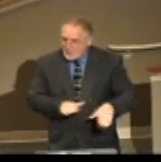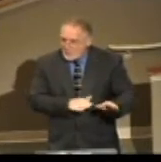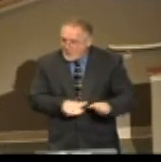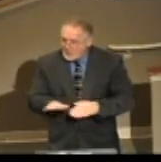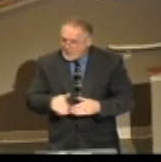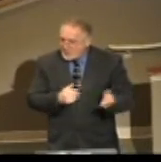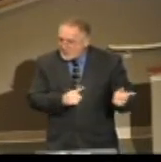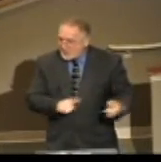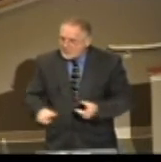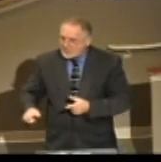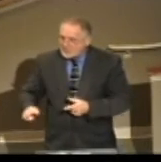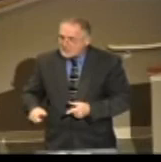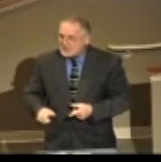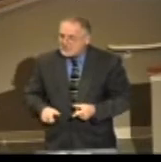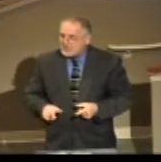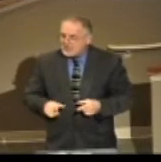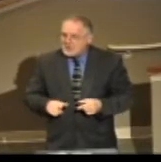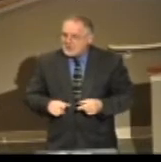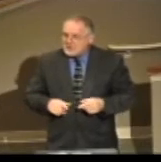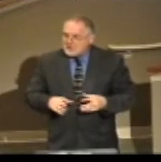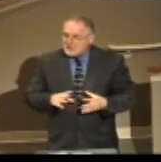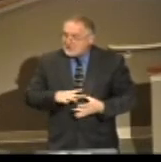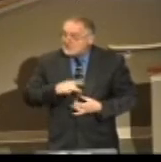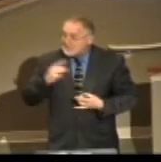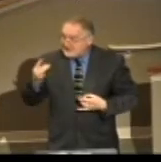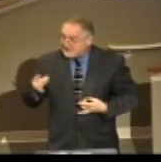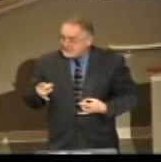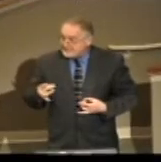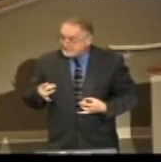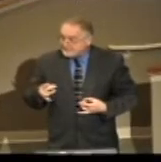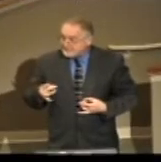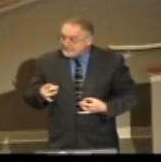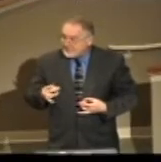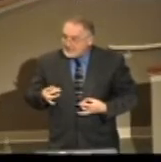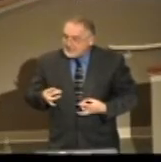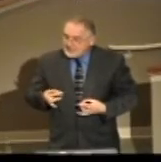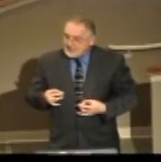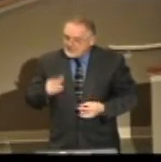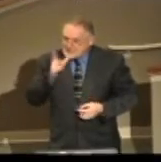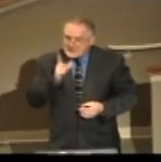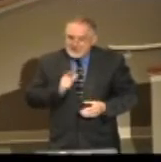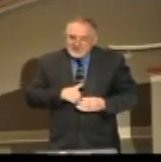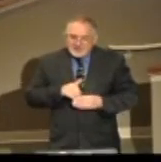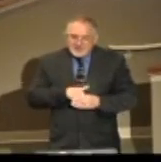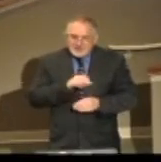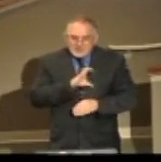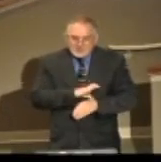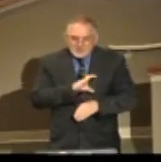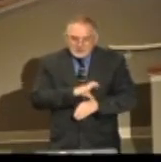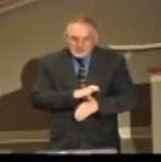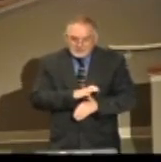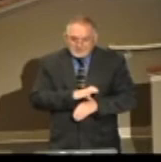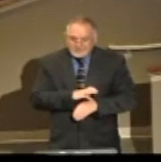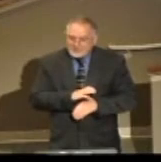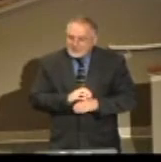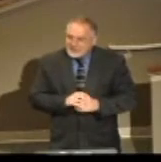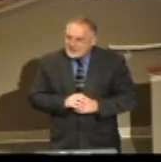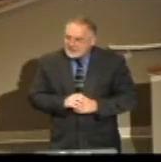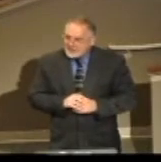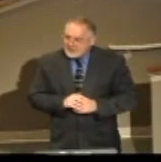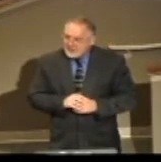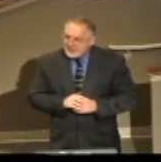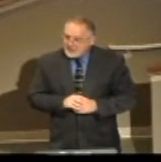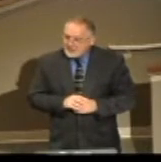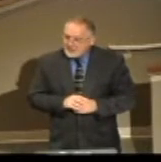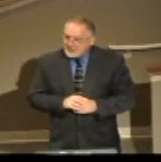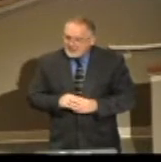condemned. Never, never condemned. A lady of this church, and I don't want you to take this wrong, paid one of the